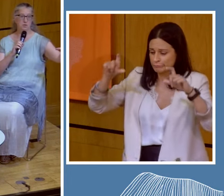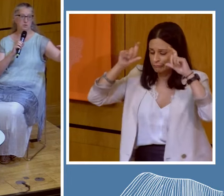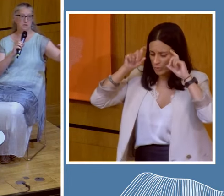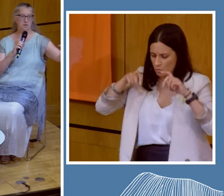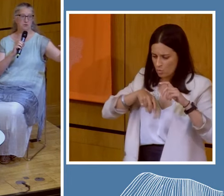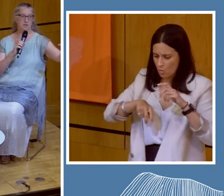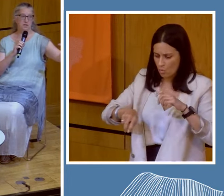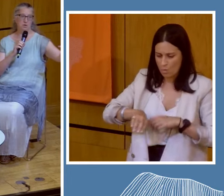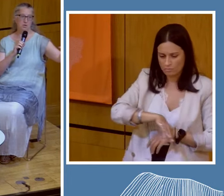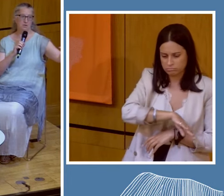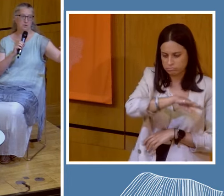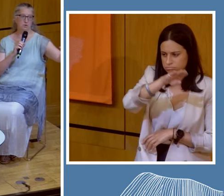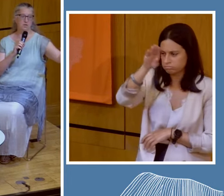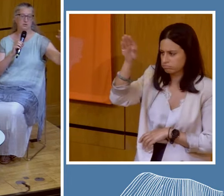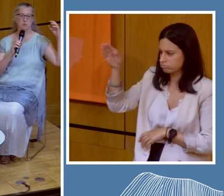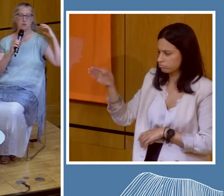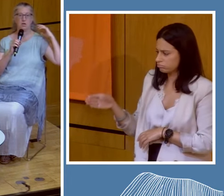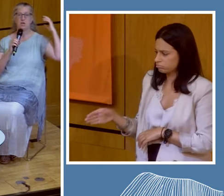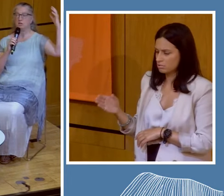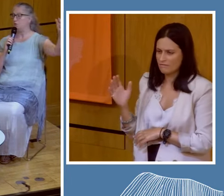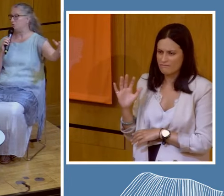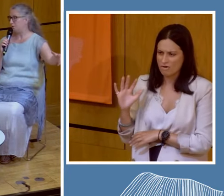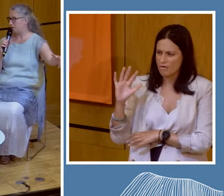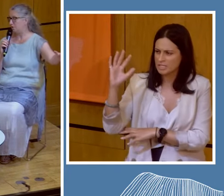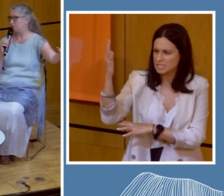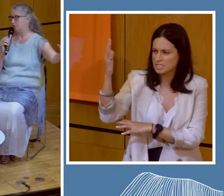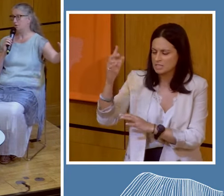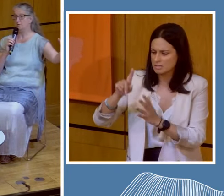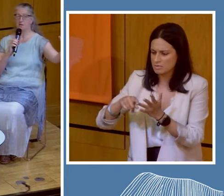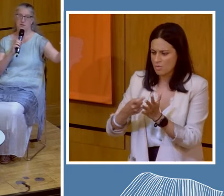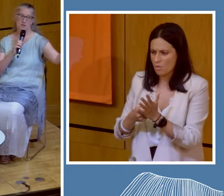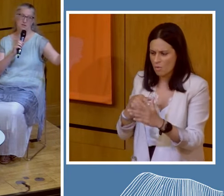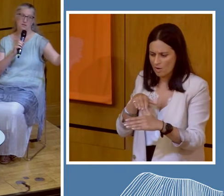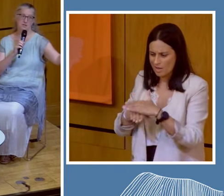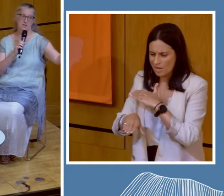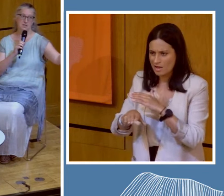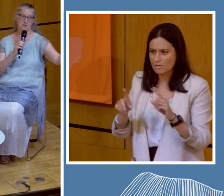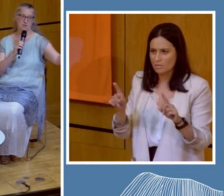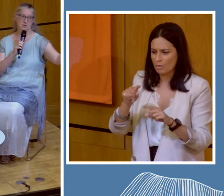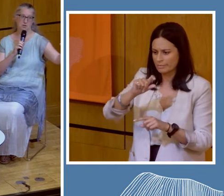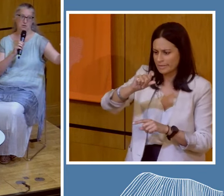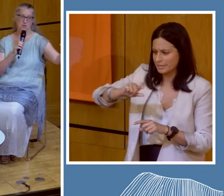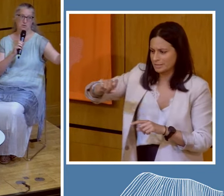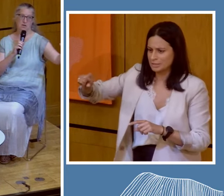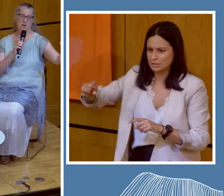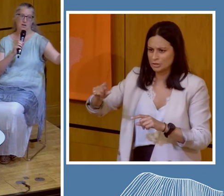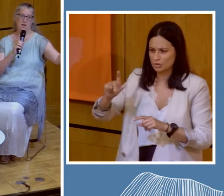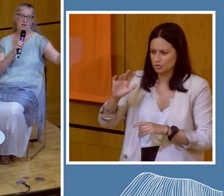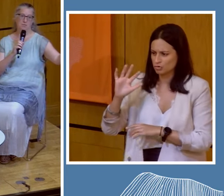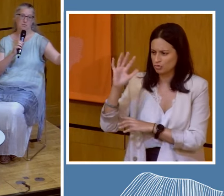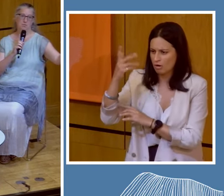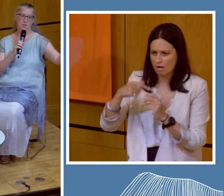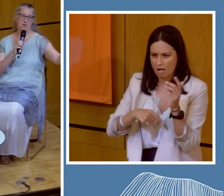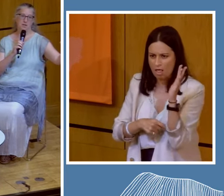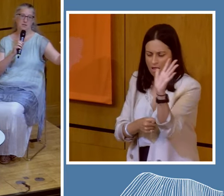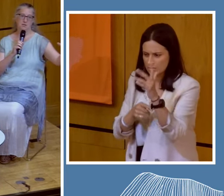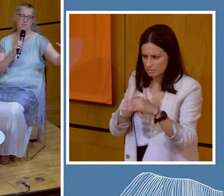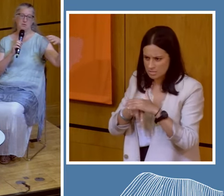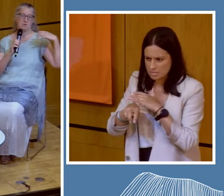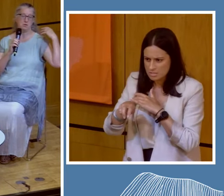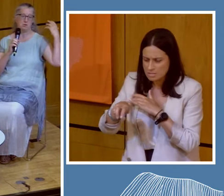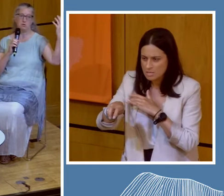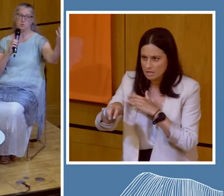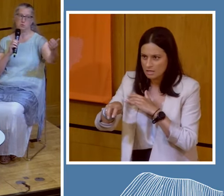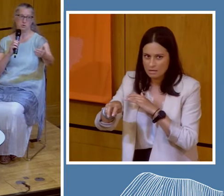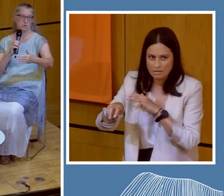you would find yourself in the forest or you would find yourself in the Indonesian jungle. And